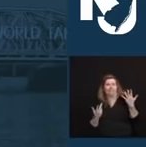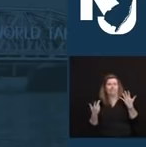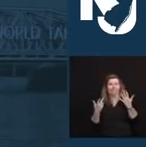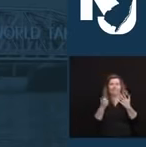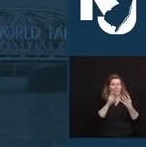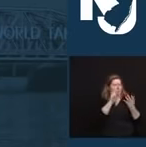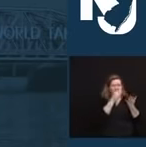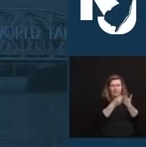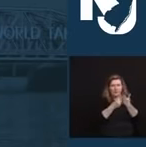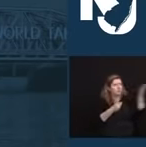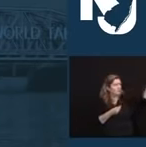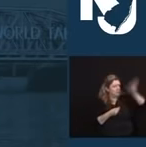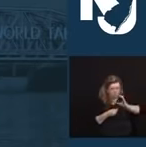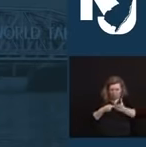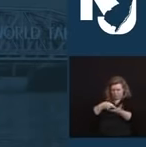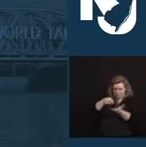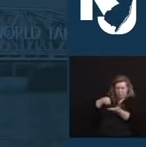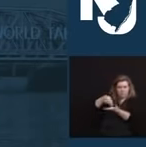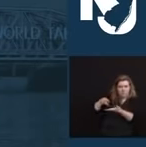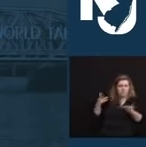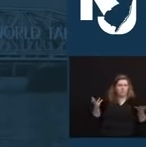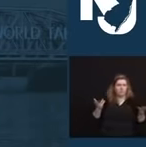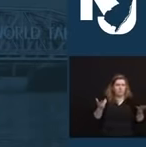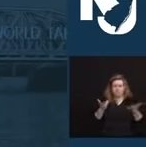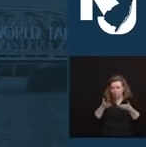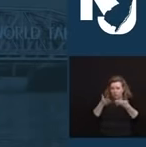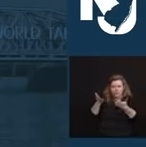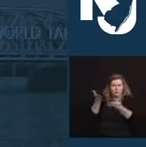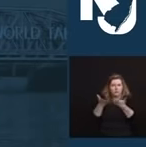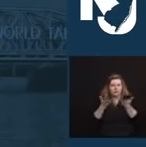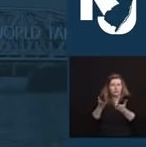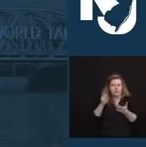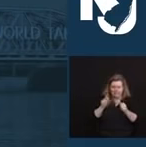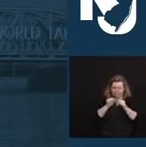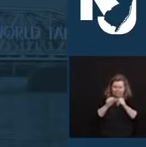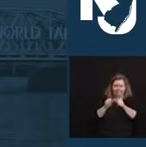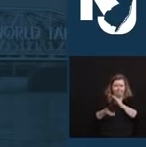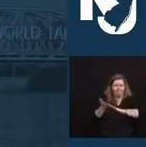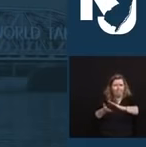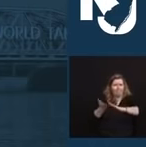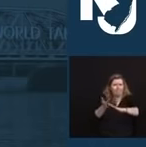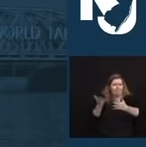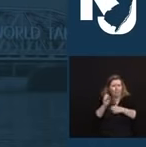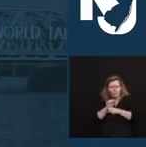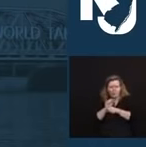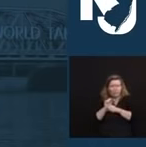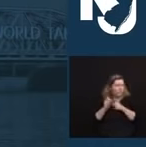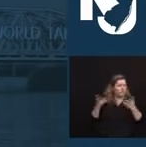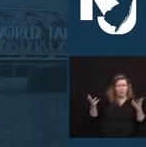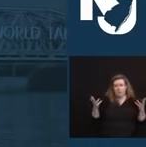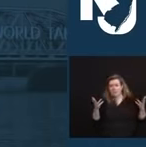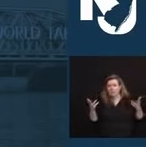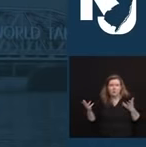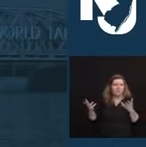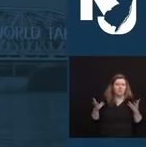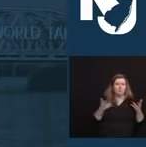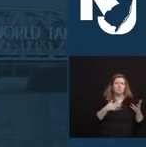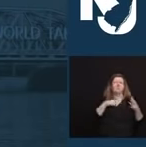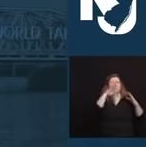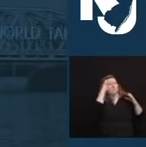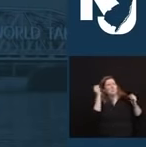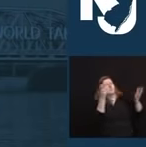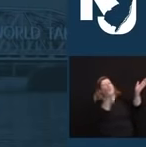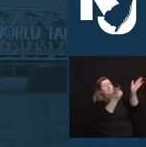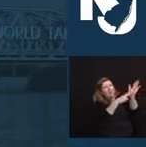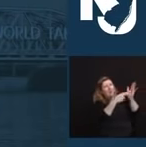continue to be able to deliver those services and employ those women and men. Again, Mr. President, please sign this. But we're right with